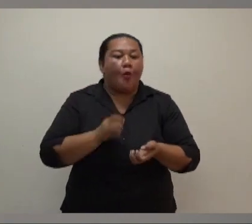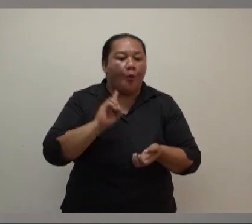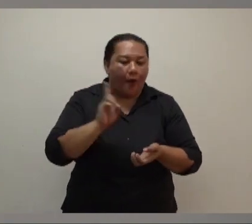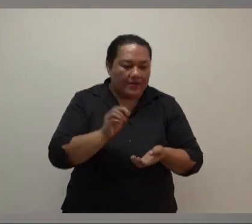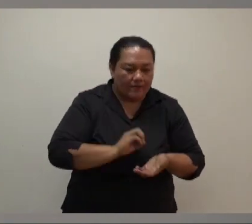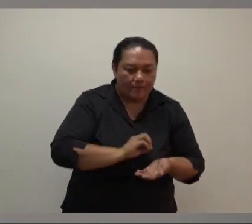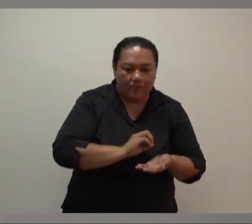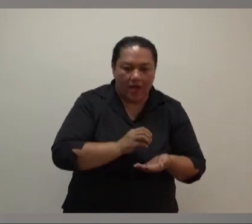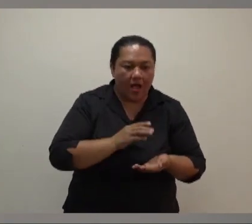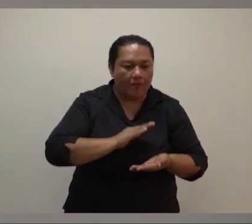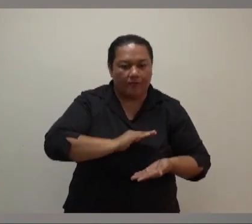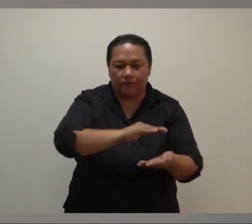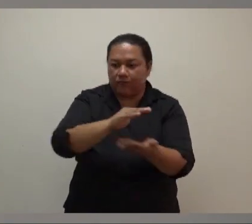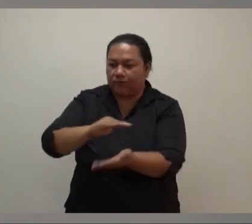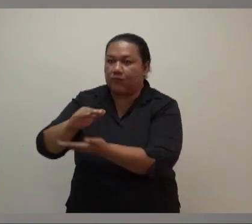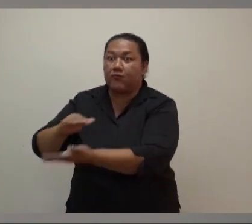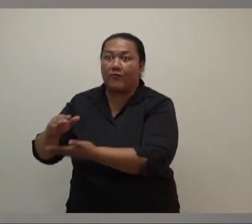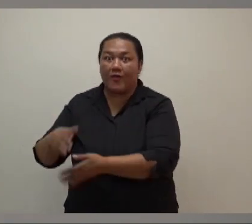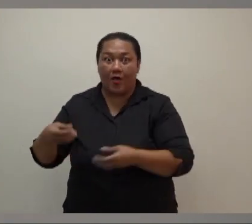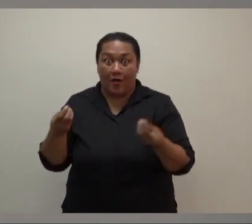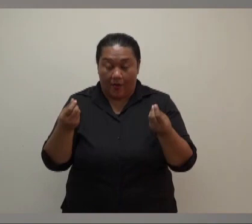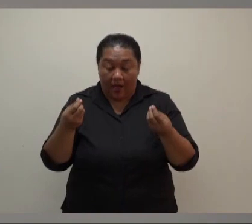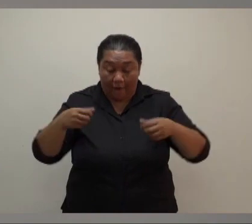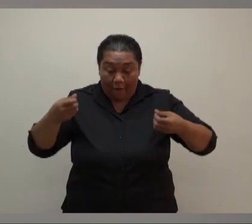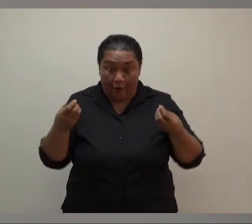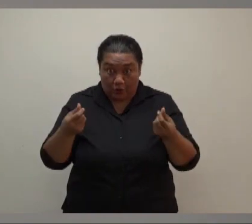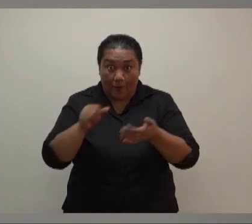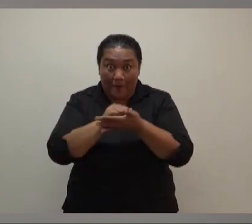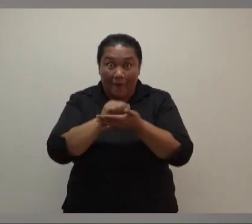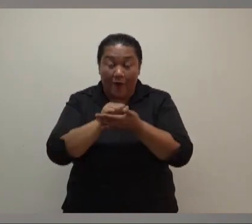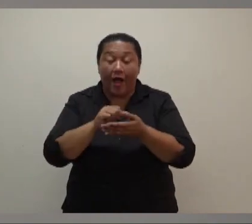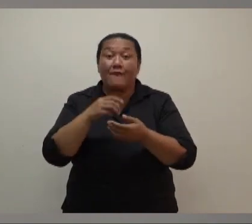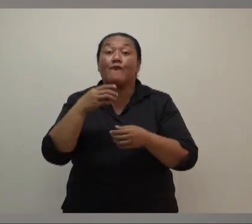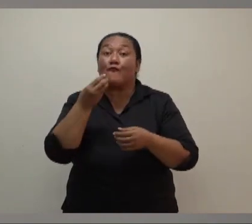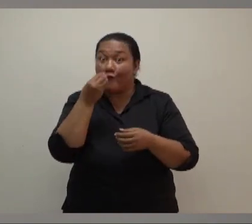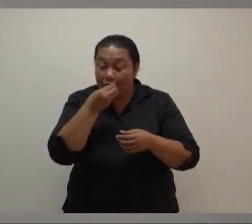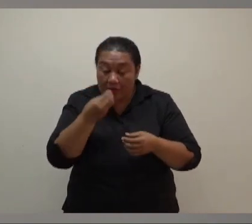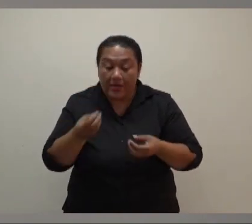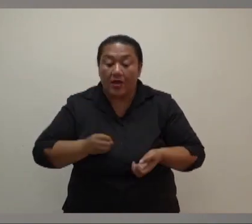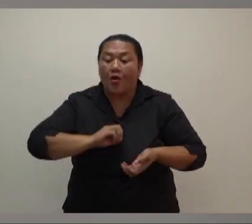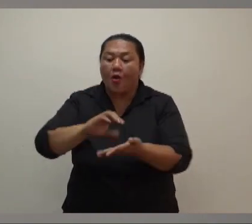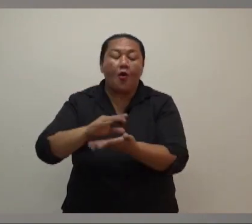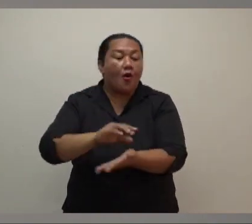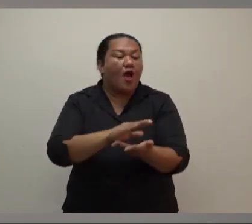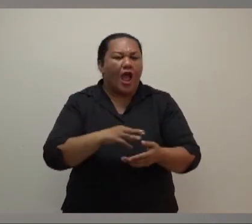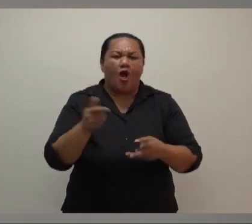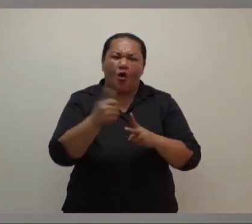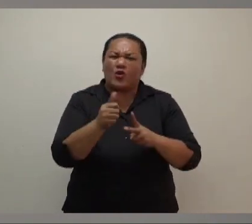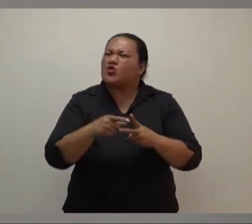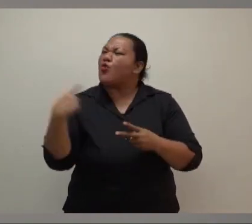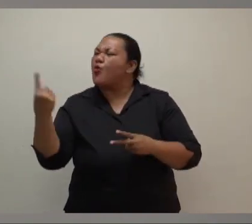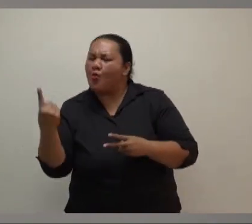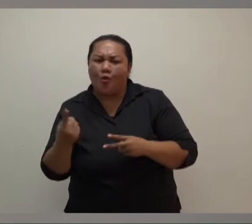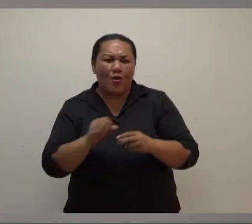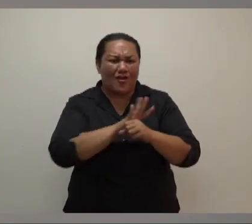-affected regions who are completing periods of self-isolation due to a positive COVID-19 diagnosis or COVID-like symptoms.